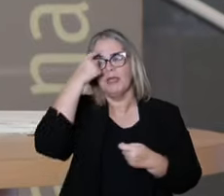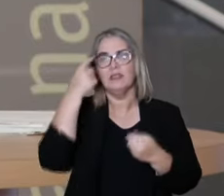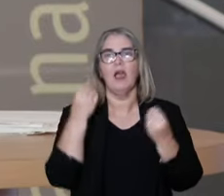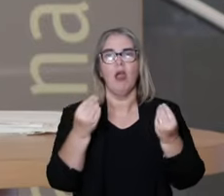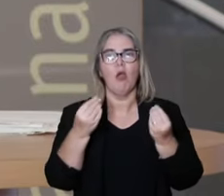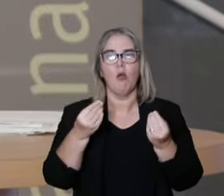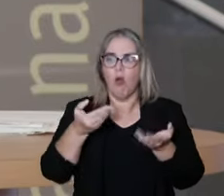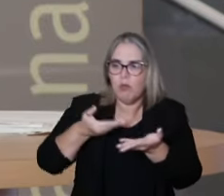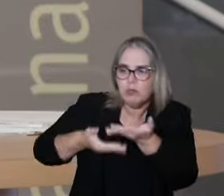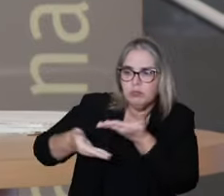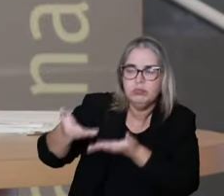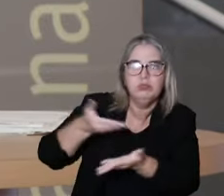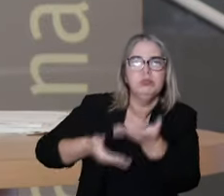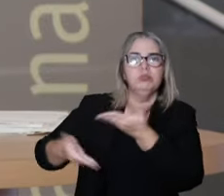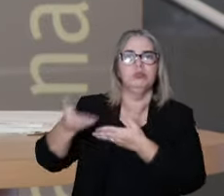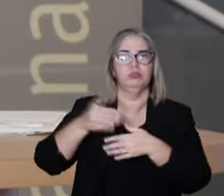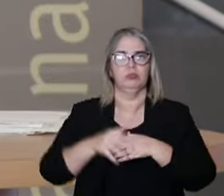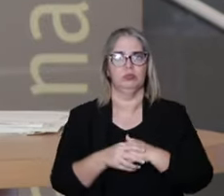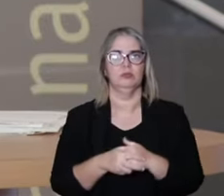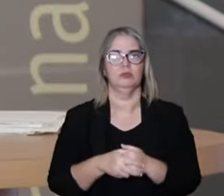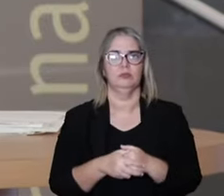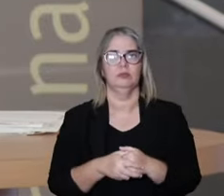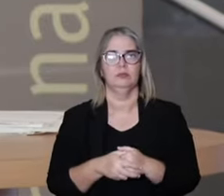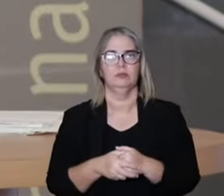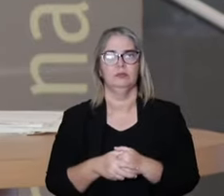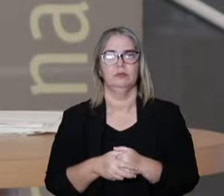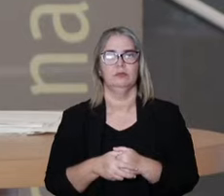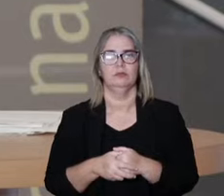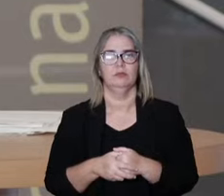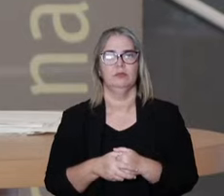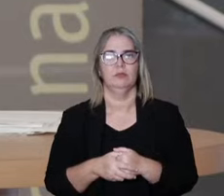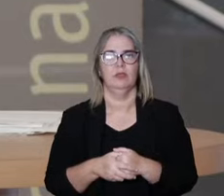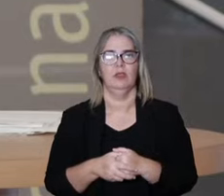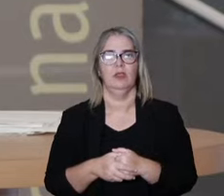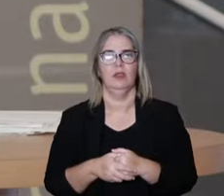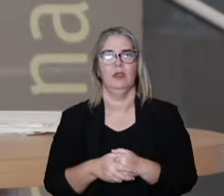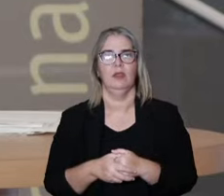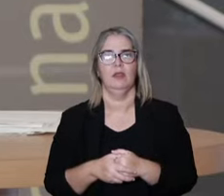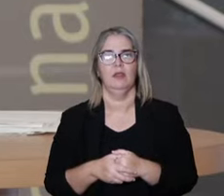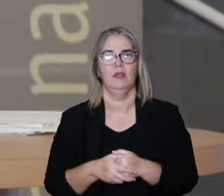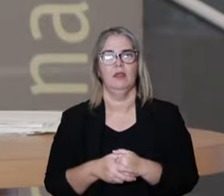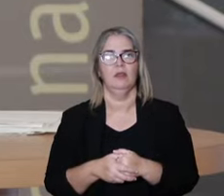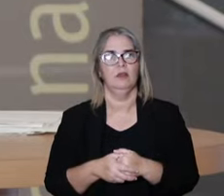handle that Biomedicine Smart brought us to here.